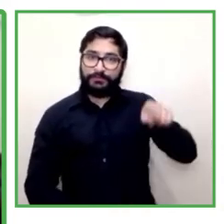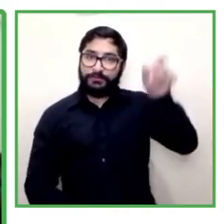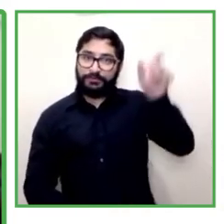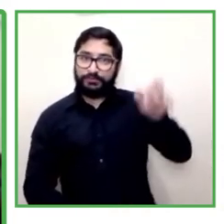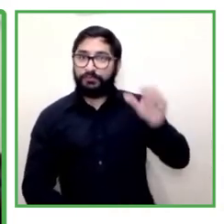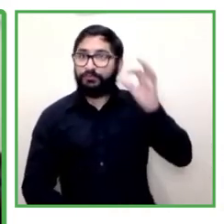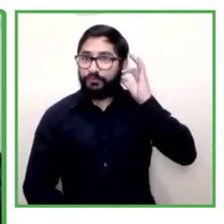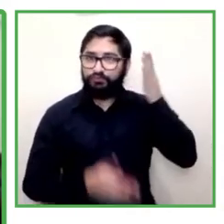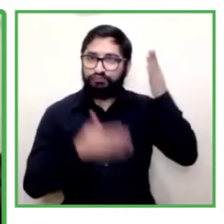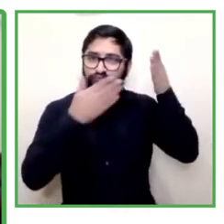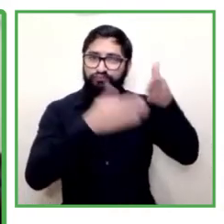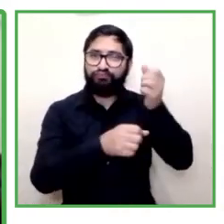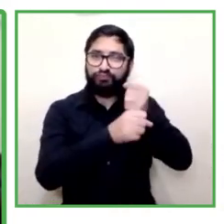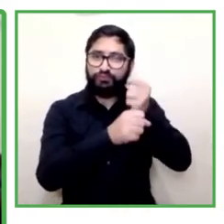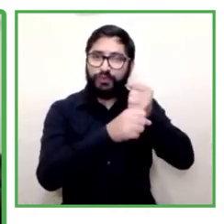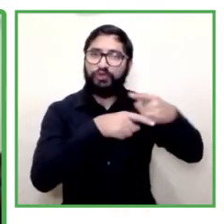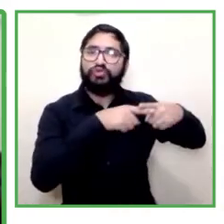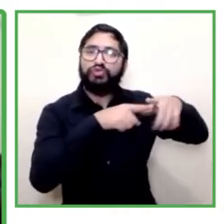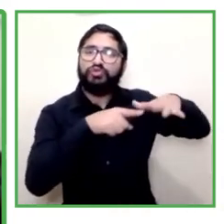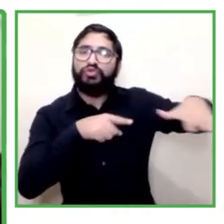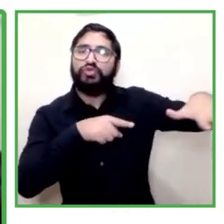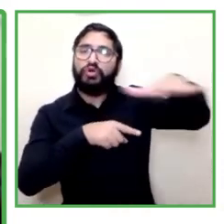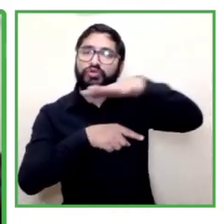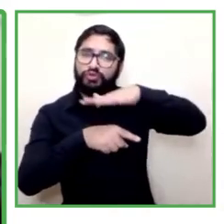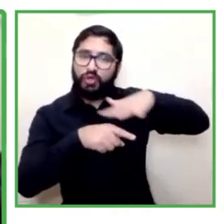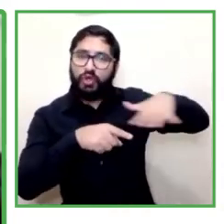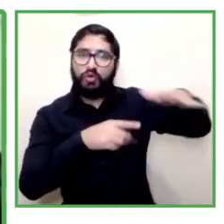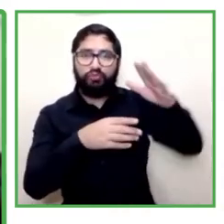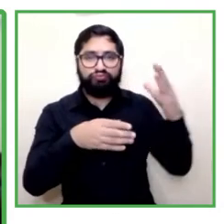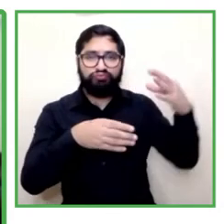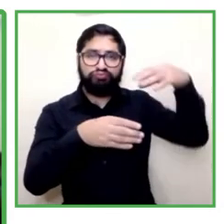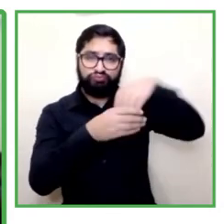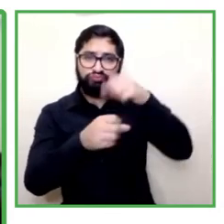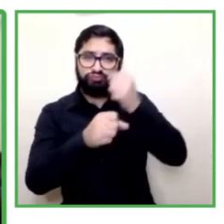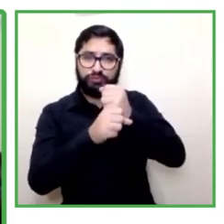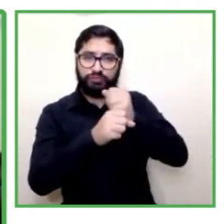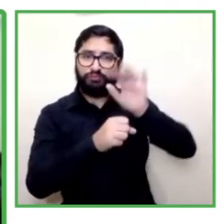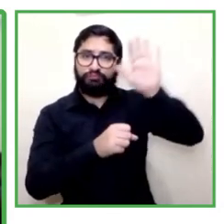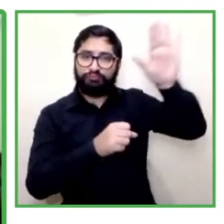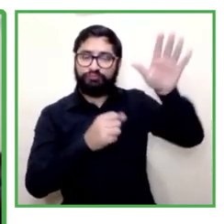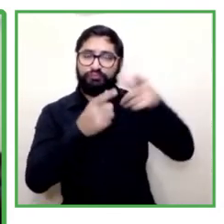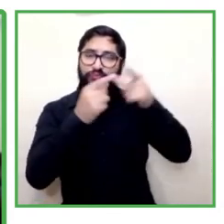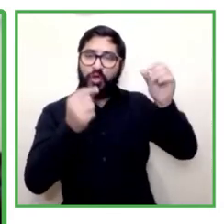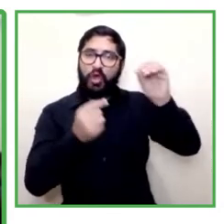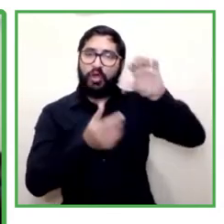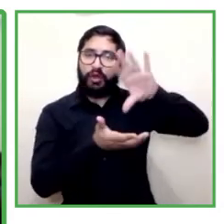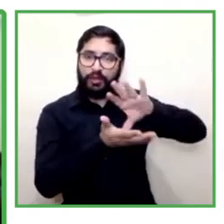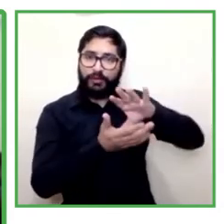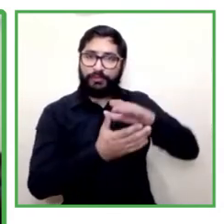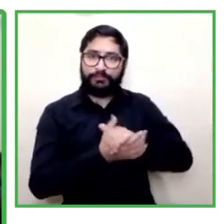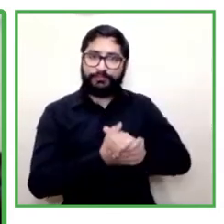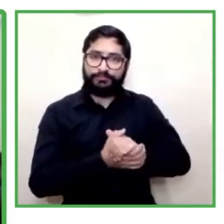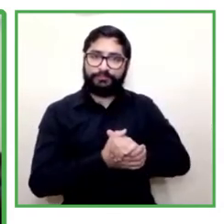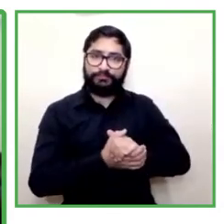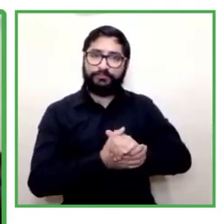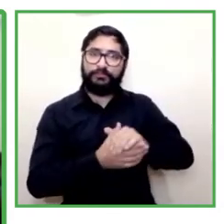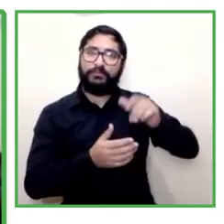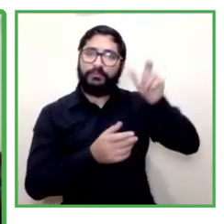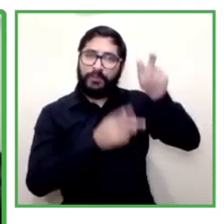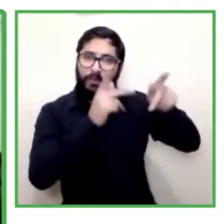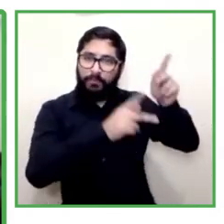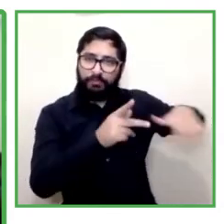magda is a social worker and is part of the national team for attention for vulnerable people